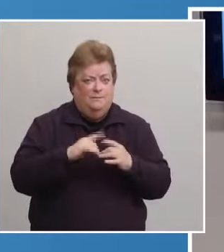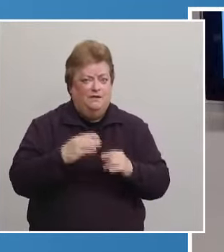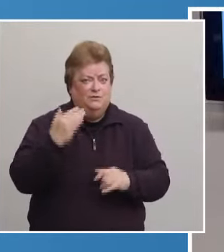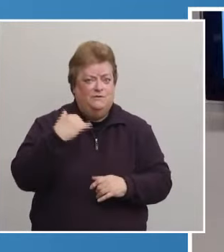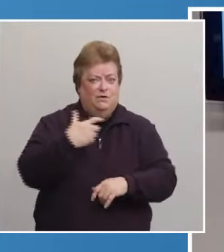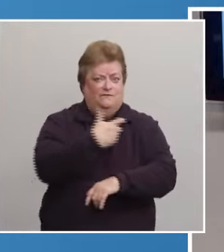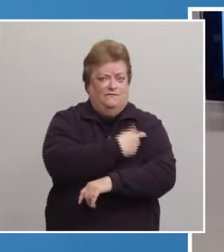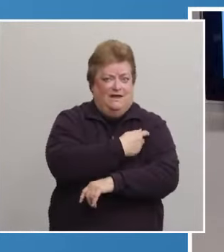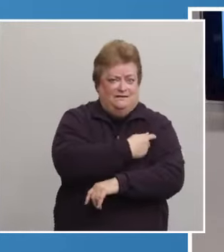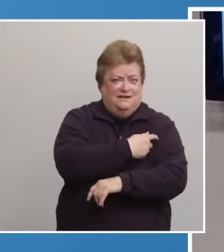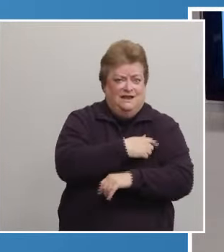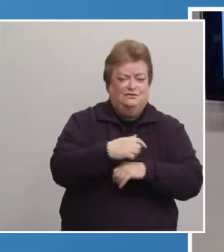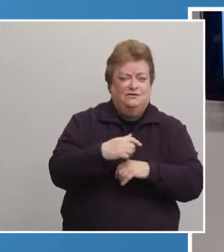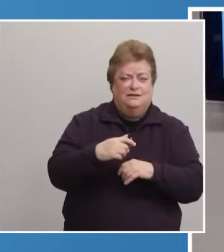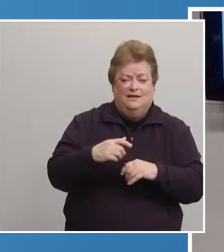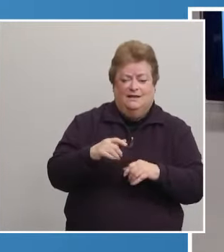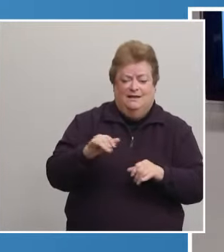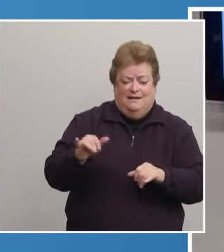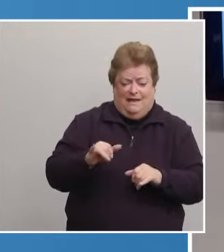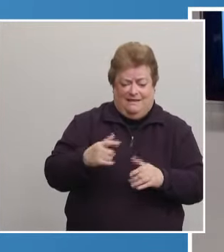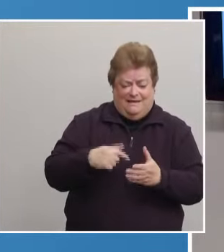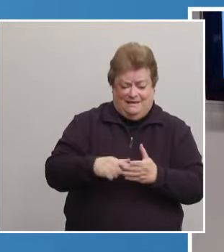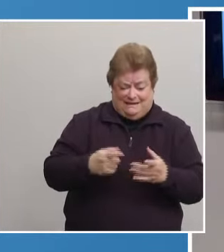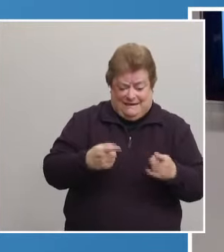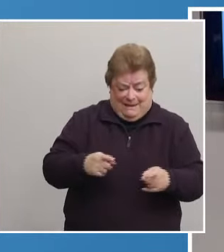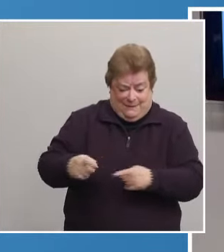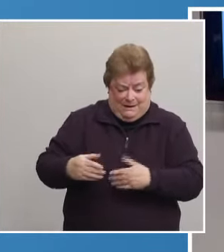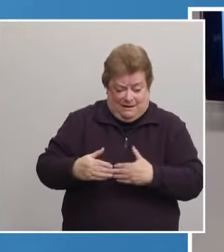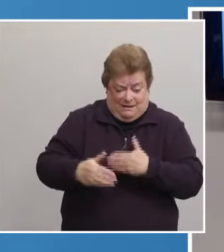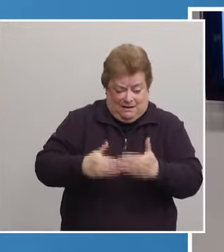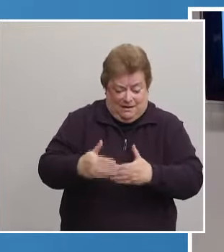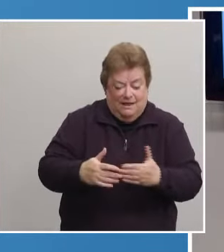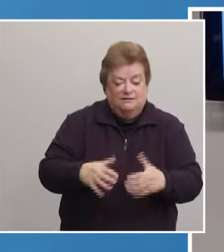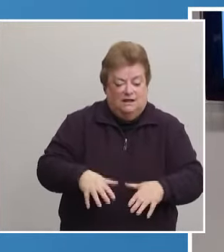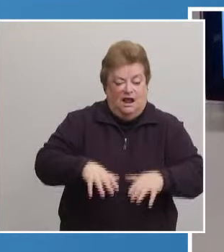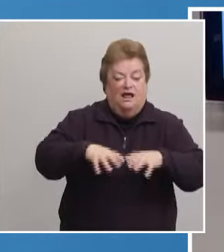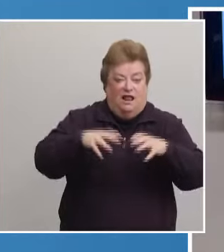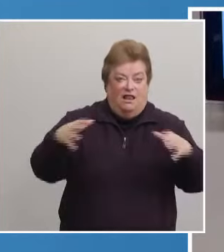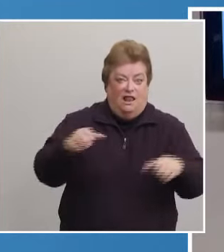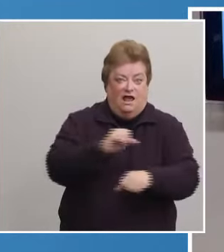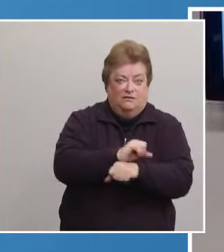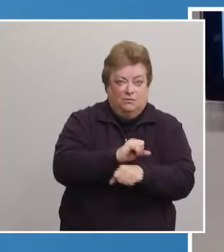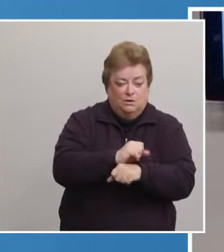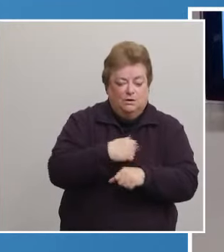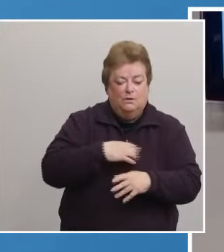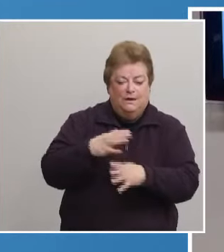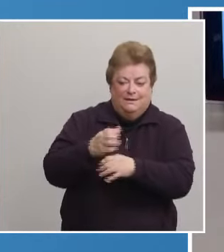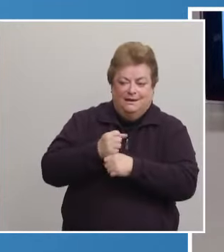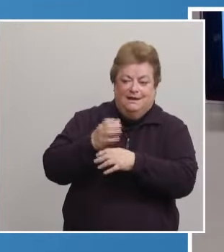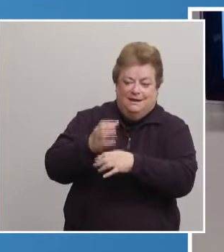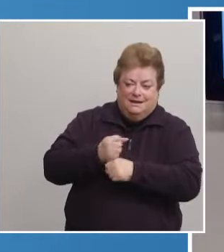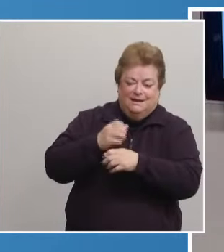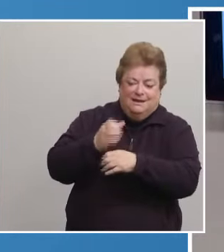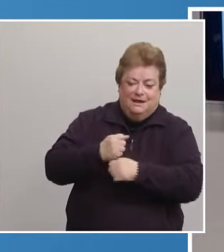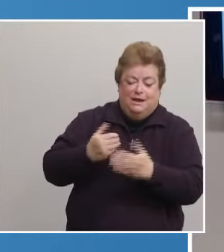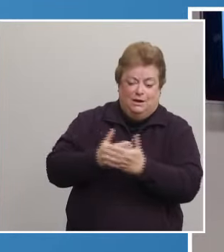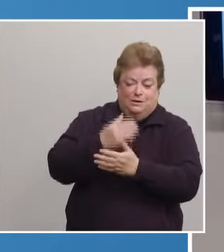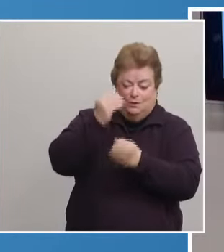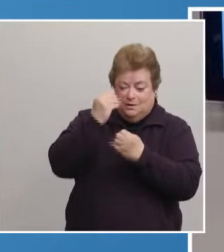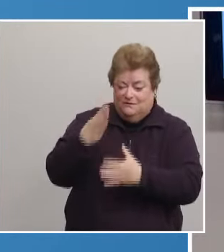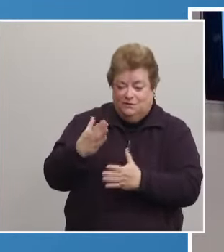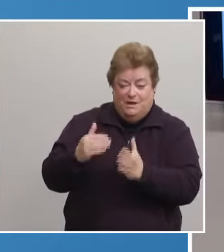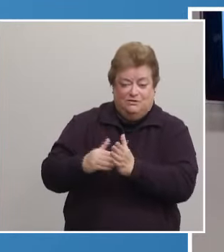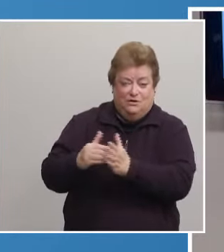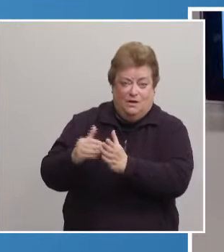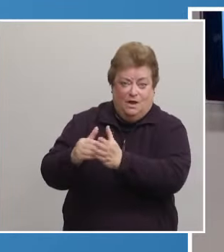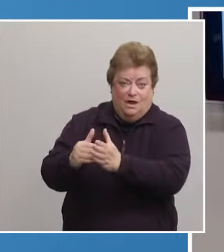vaccination campaign of this scope is a major undertaking. There is a lot of new information being released frequently in